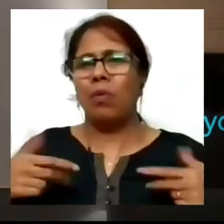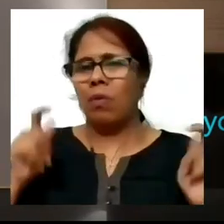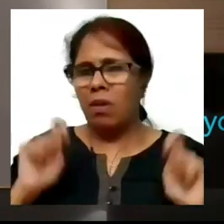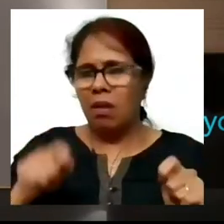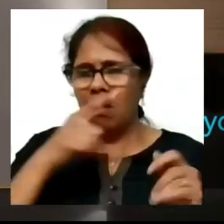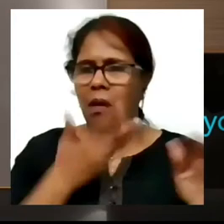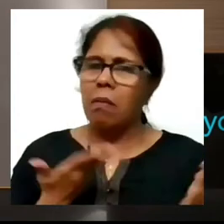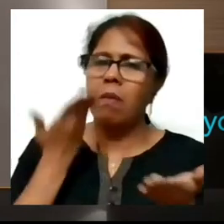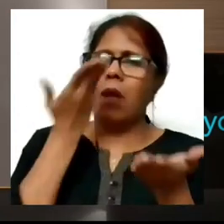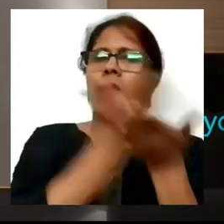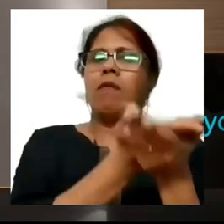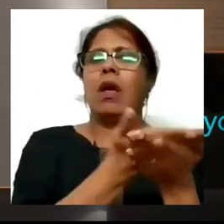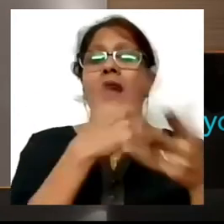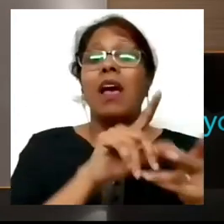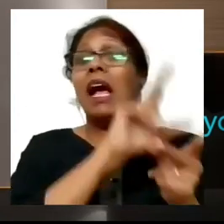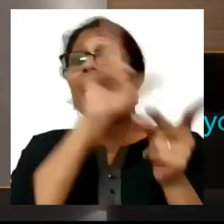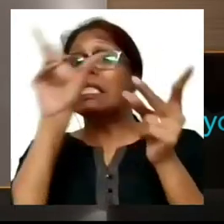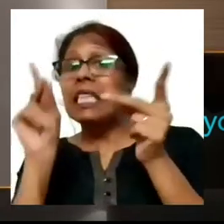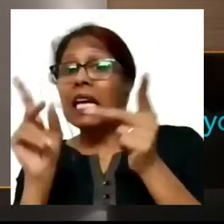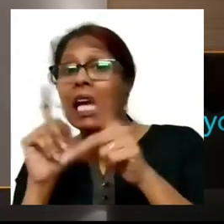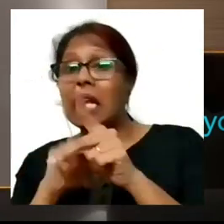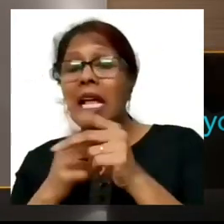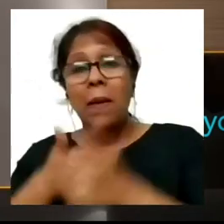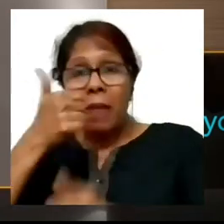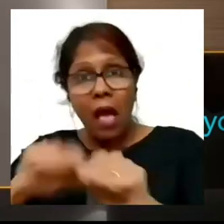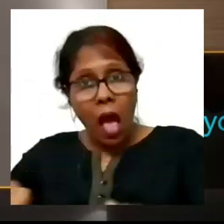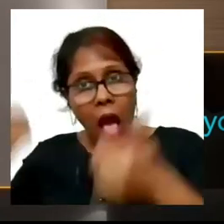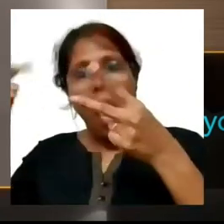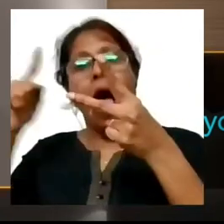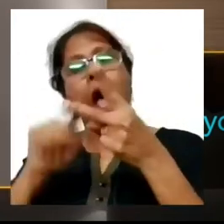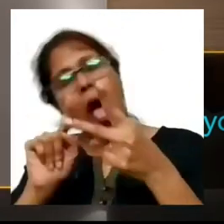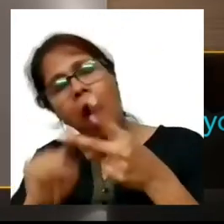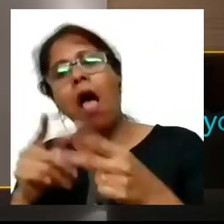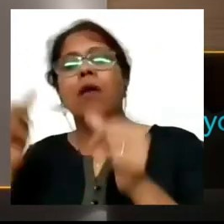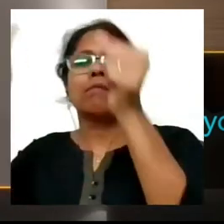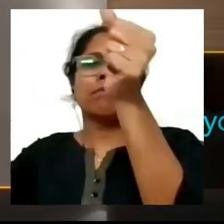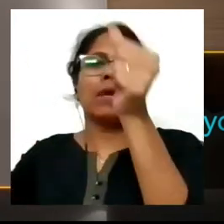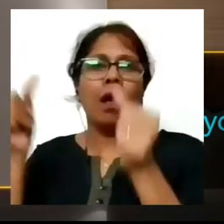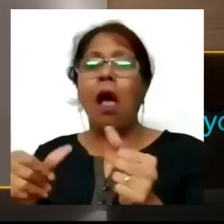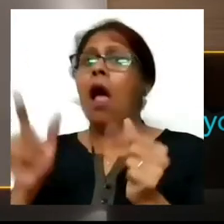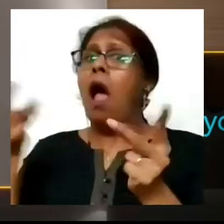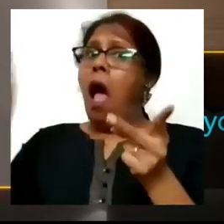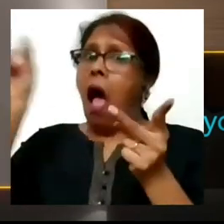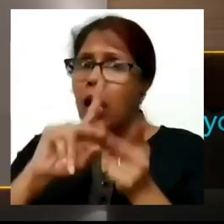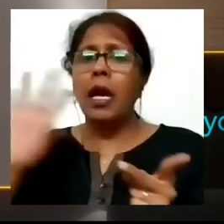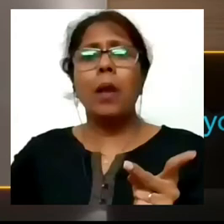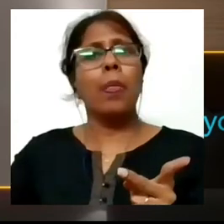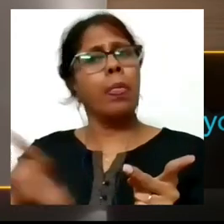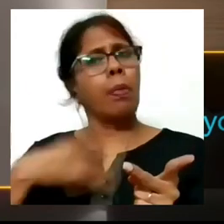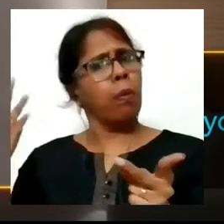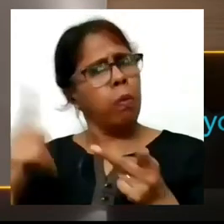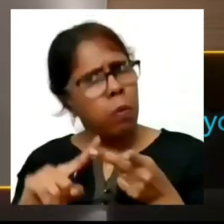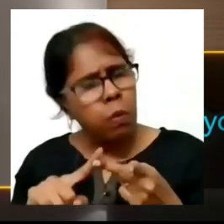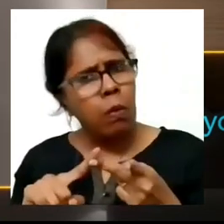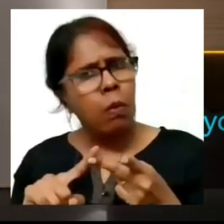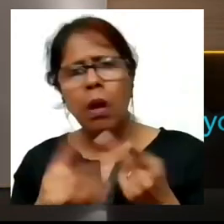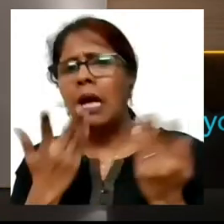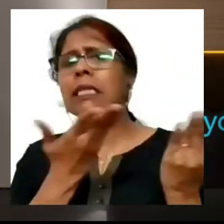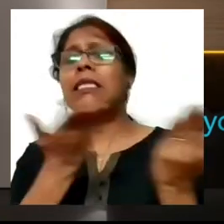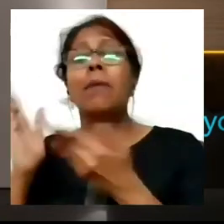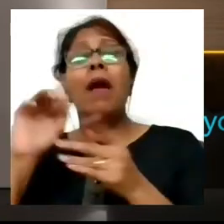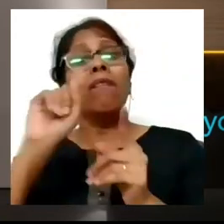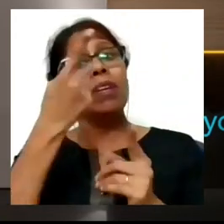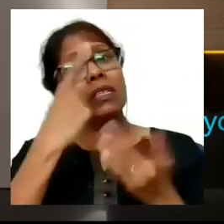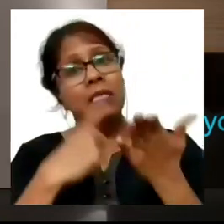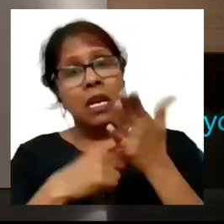my result for the second time came and there again I had been rejected to get a service despite clearing the